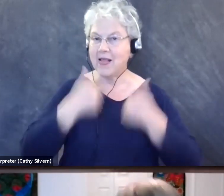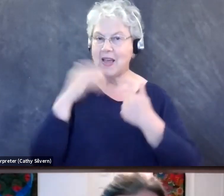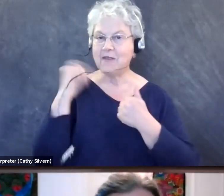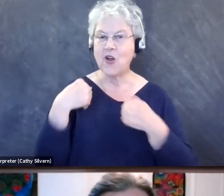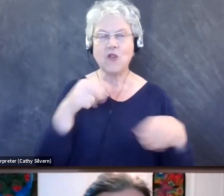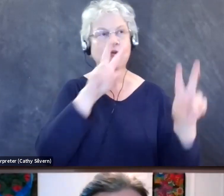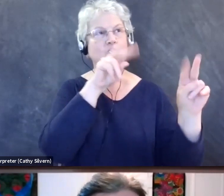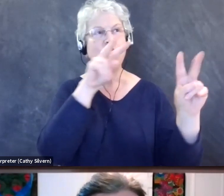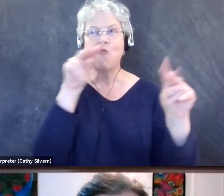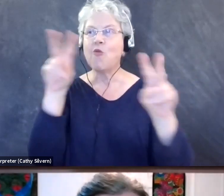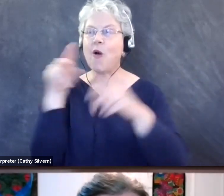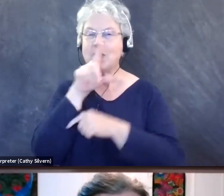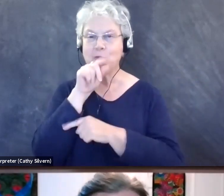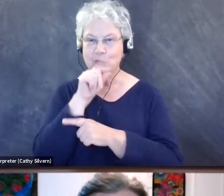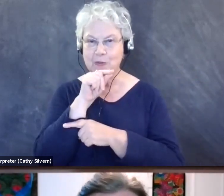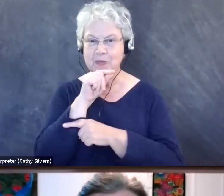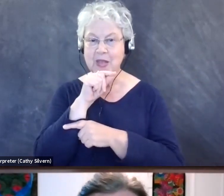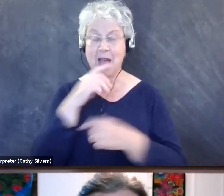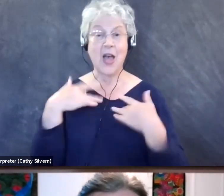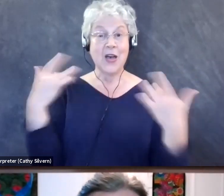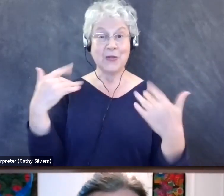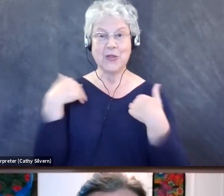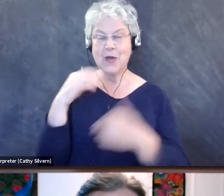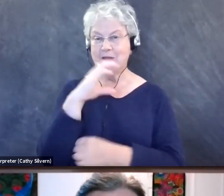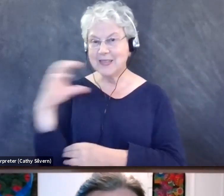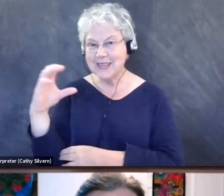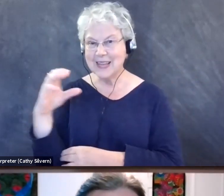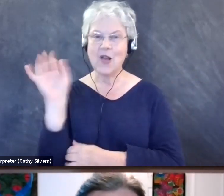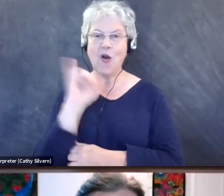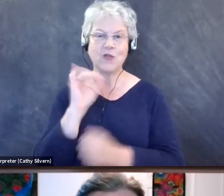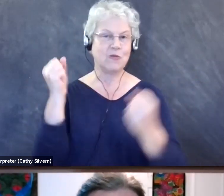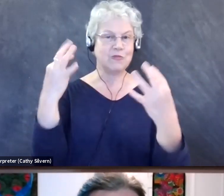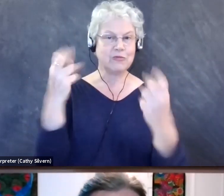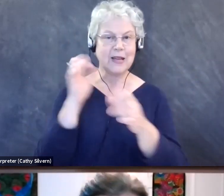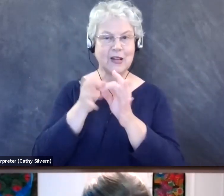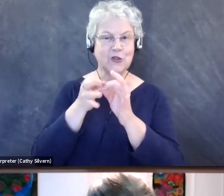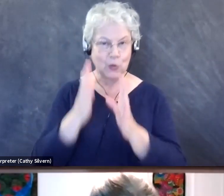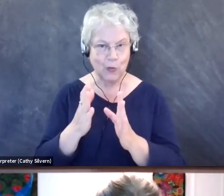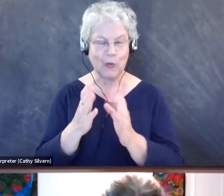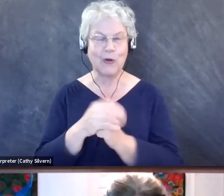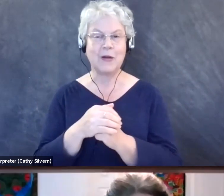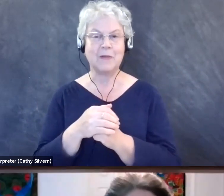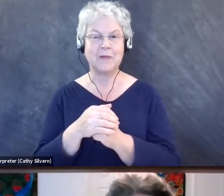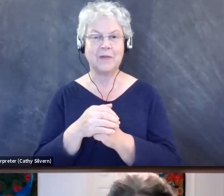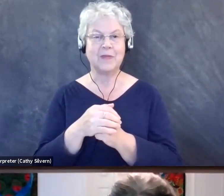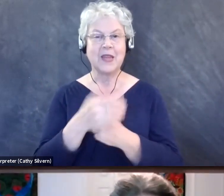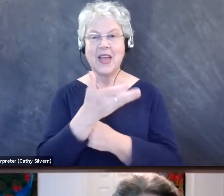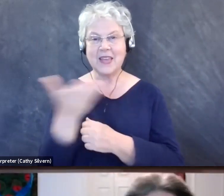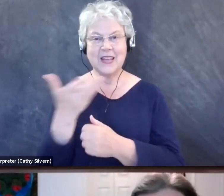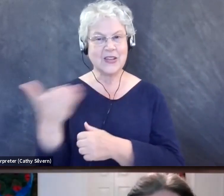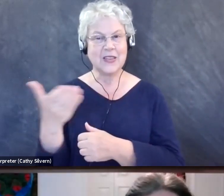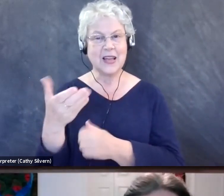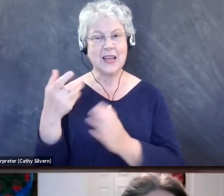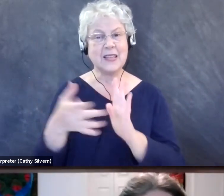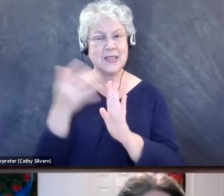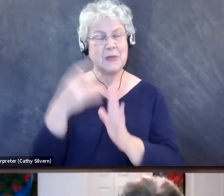I'm really thrilled that we have closed captions and ASL interpreters tonight. These are two things that sometimes cost